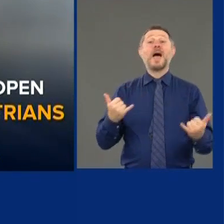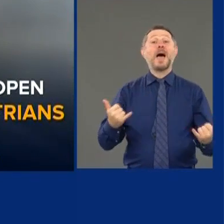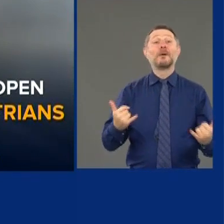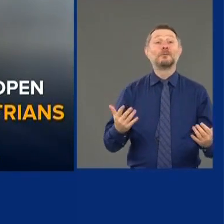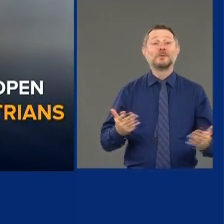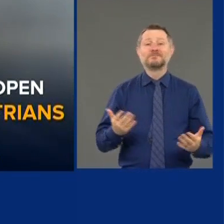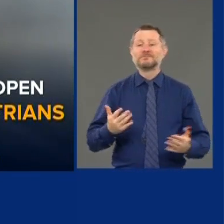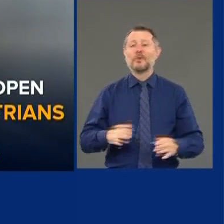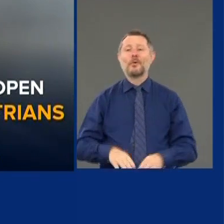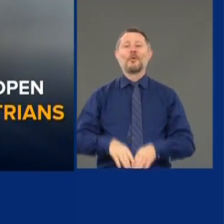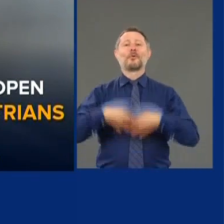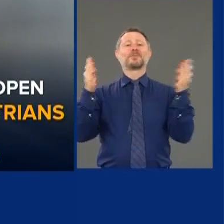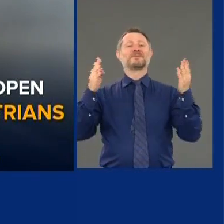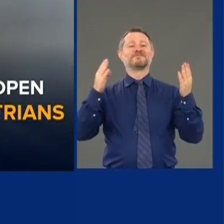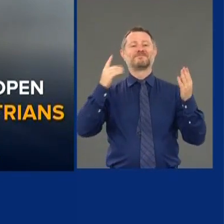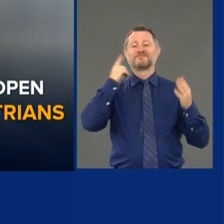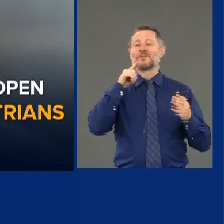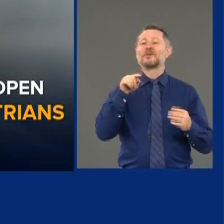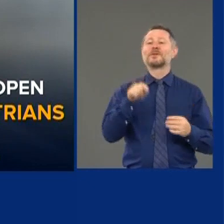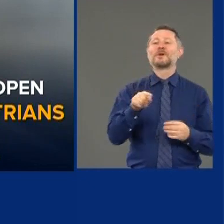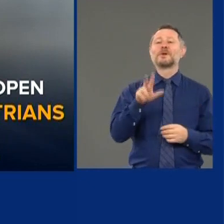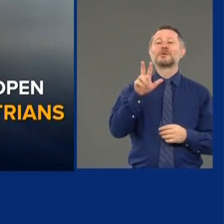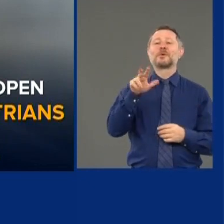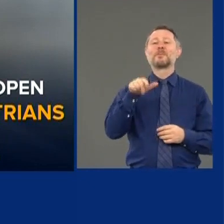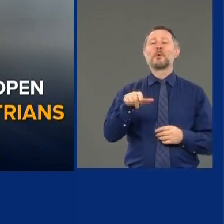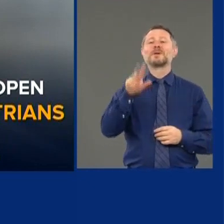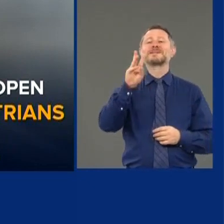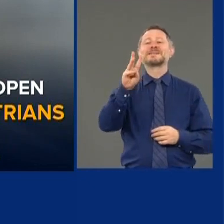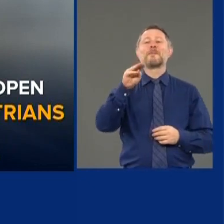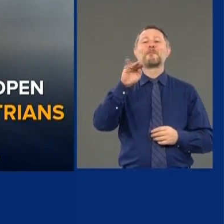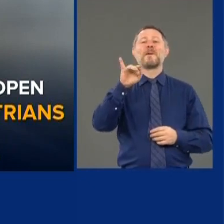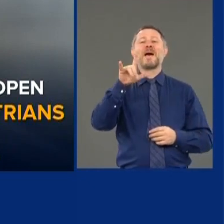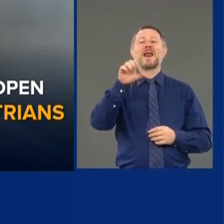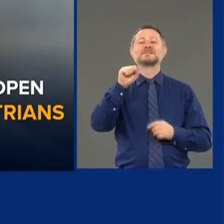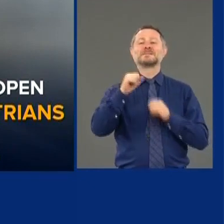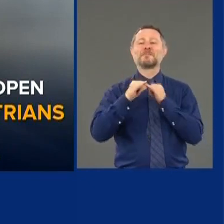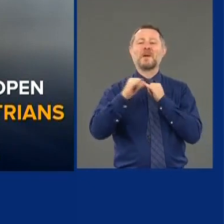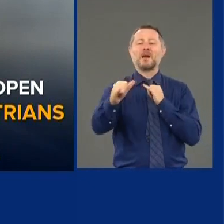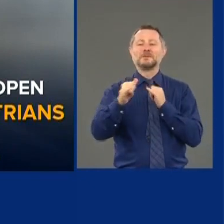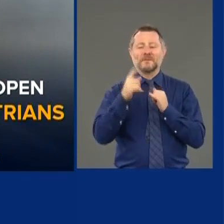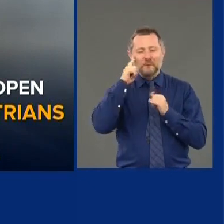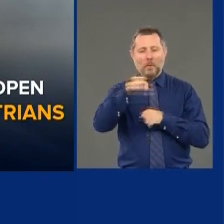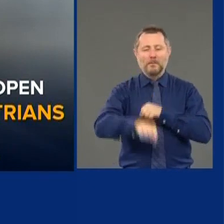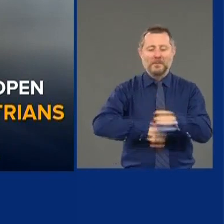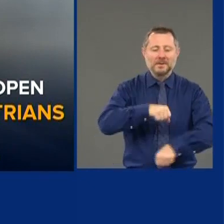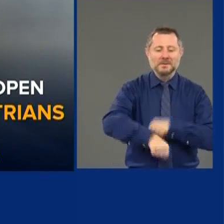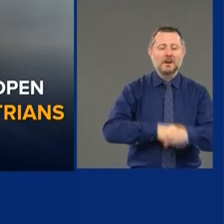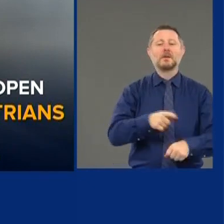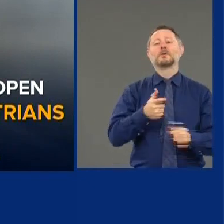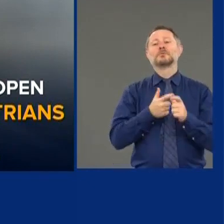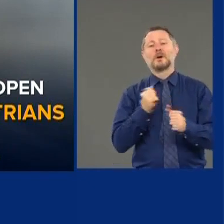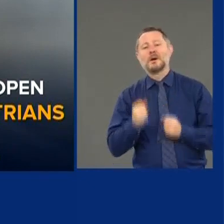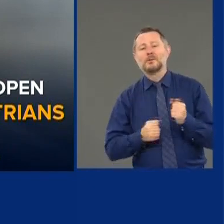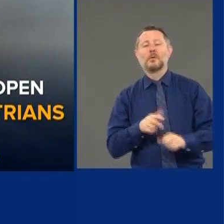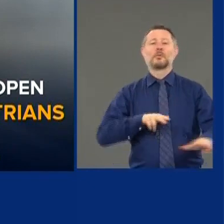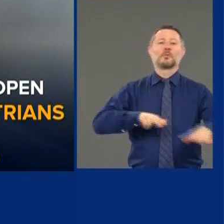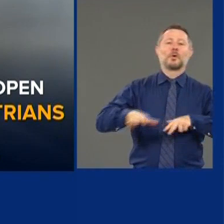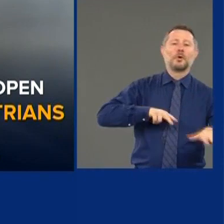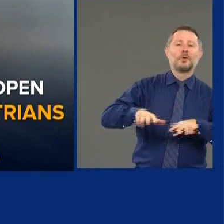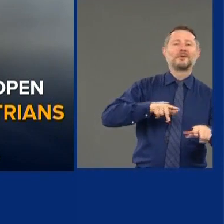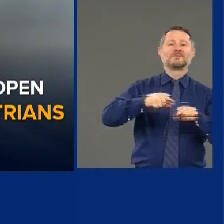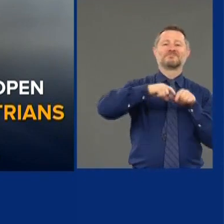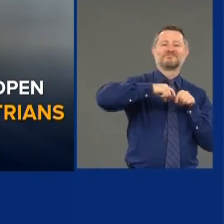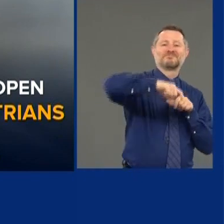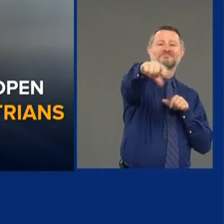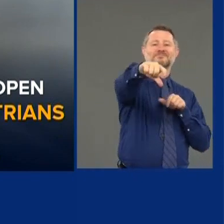the 3.6 mile long path for cyclists and pedestrians. You can come across the